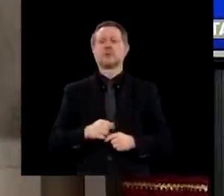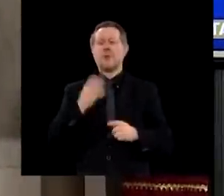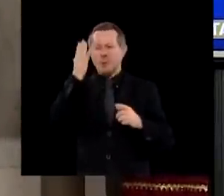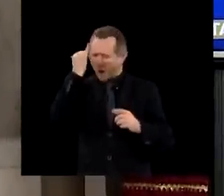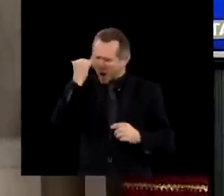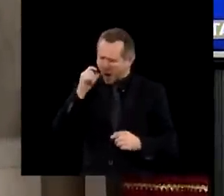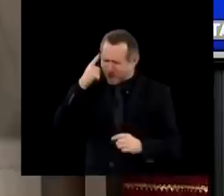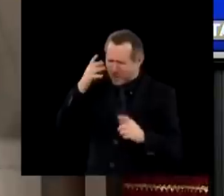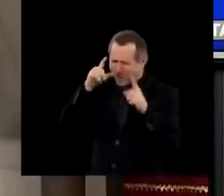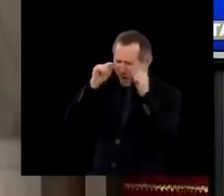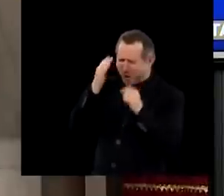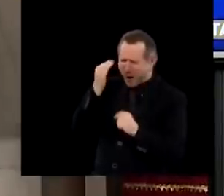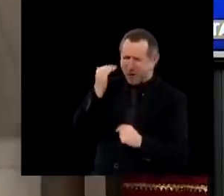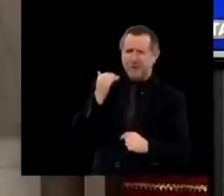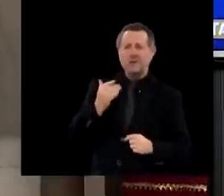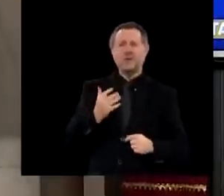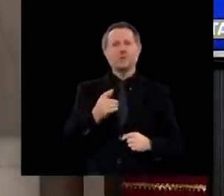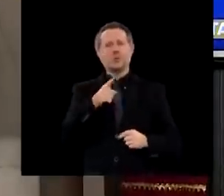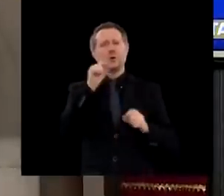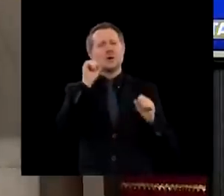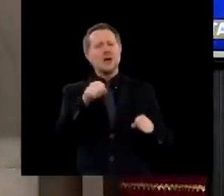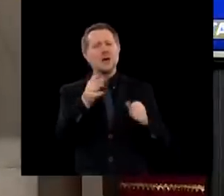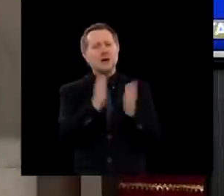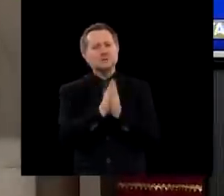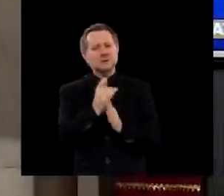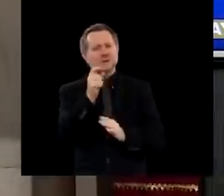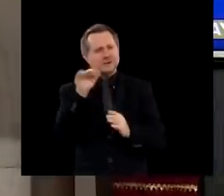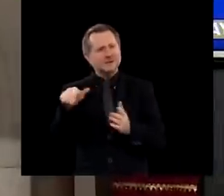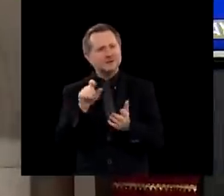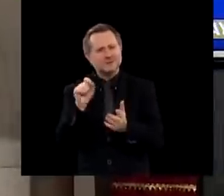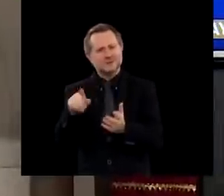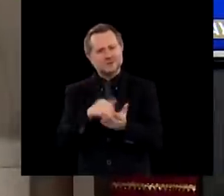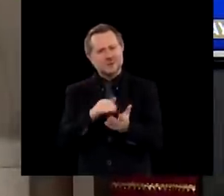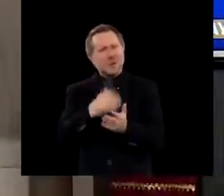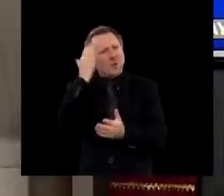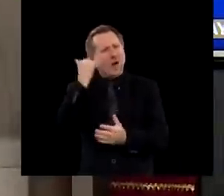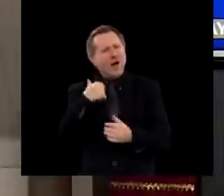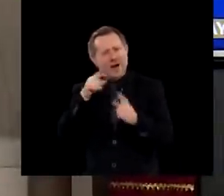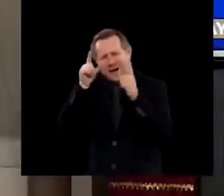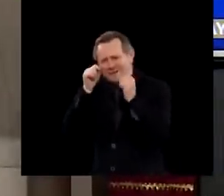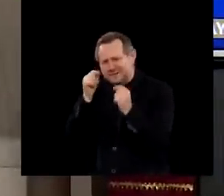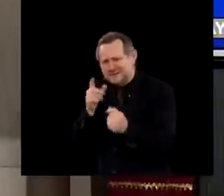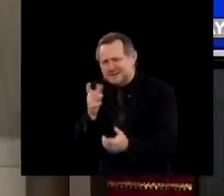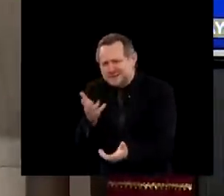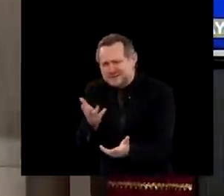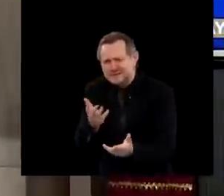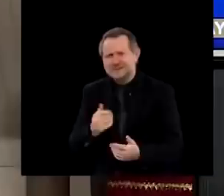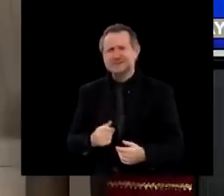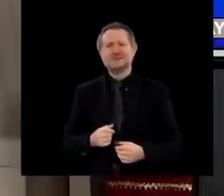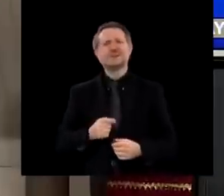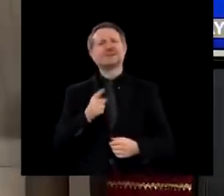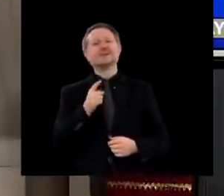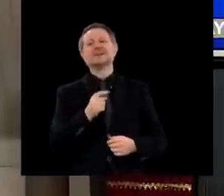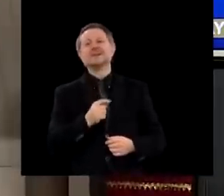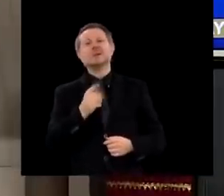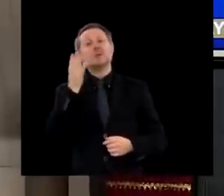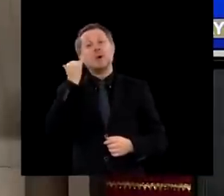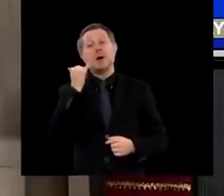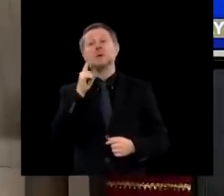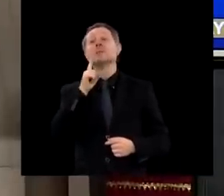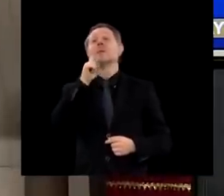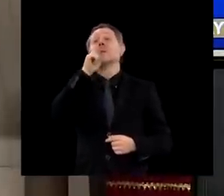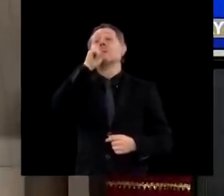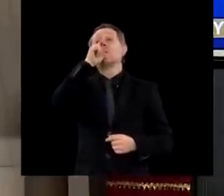my eyes? You can question the doctor. That's okay. Why do I need to close my eyes? For comfort. It make you tear a little bit. Okay. If I fall